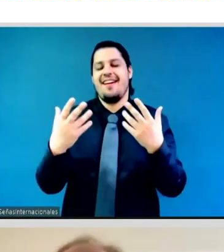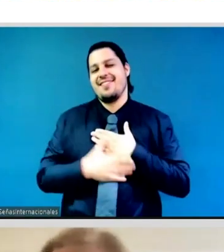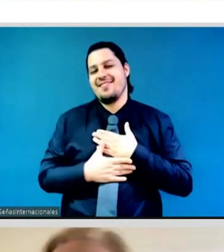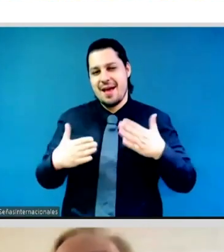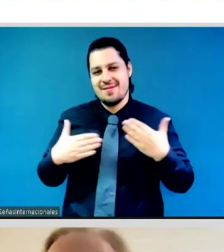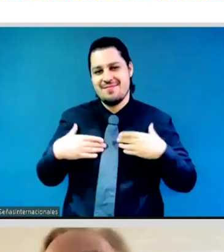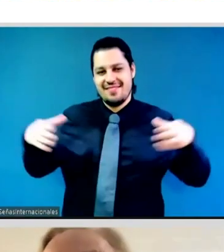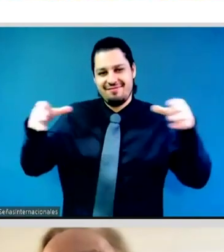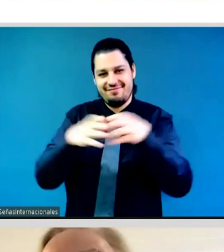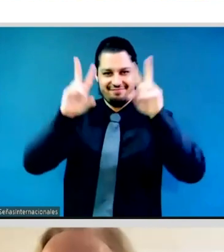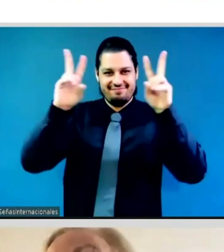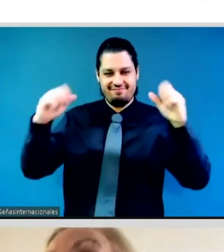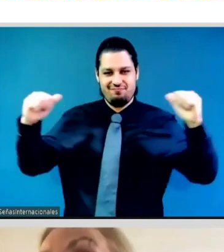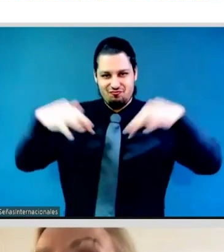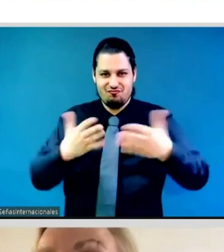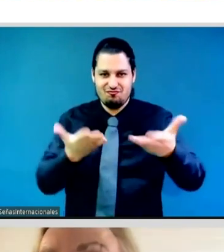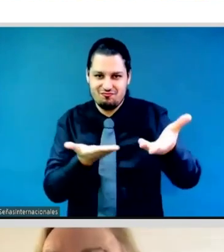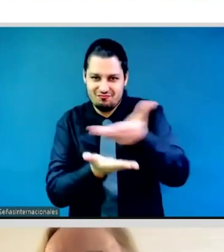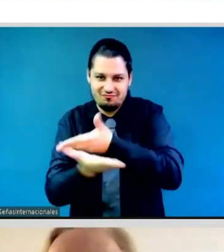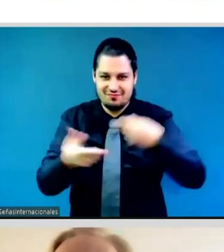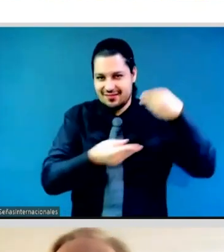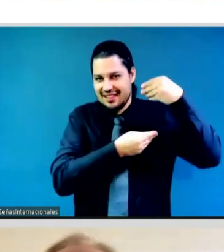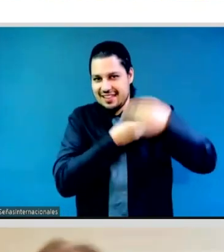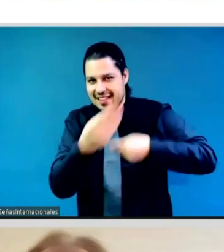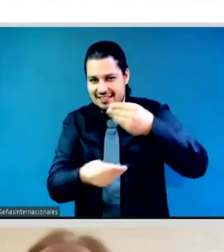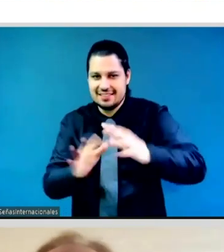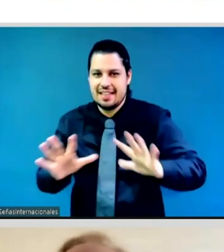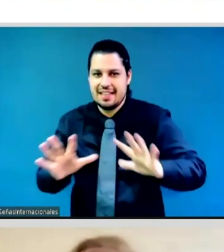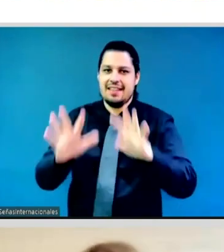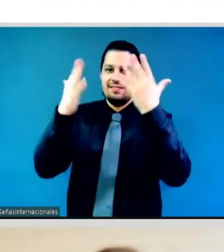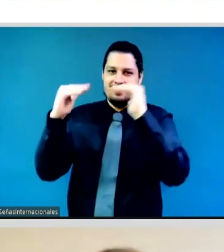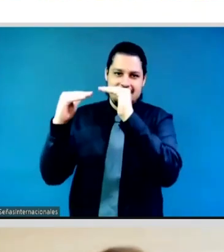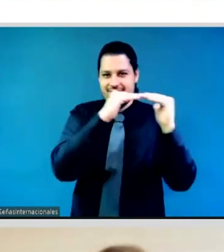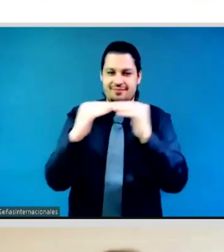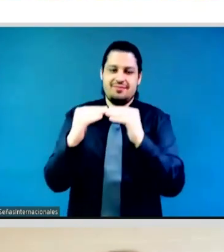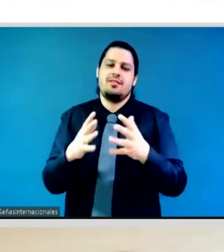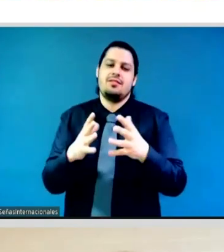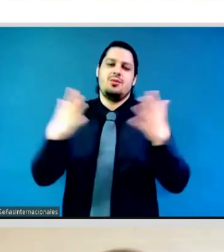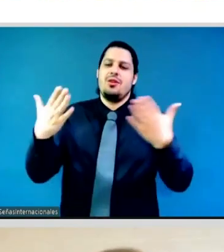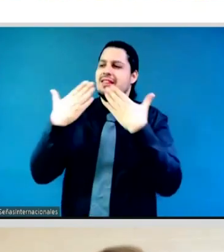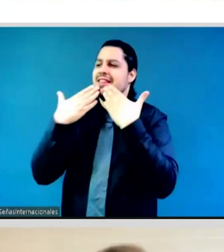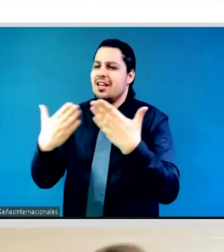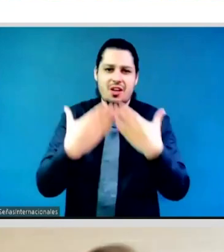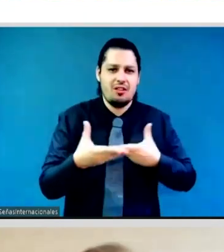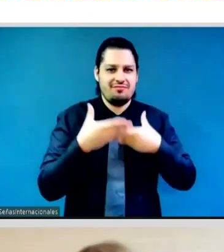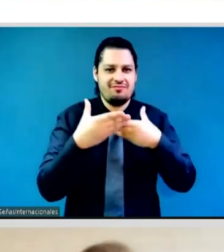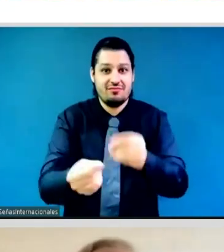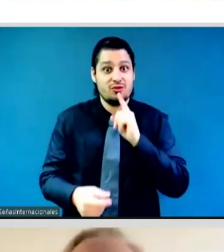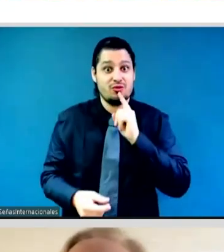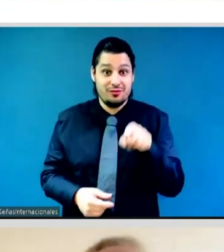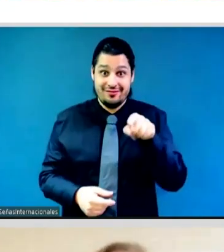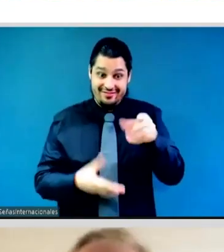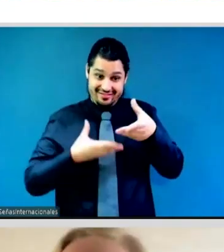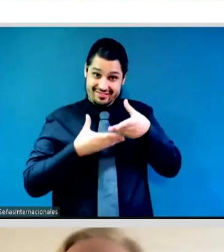absolutely crucial for the future we want. Now, I think all of us here are here, whether we're government, business, NGO,